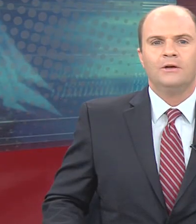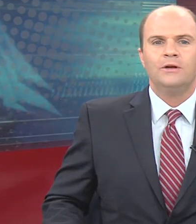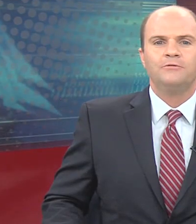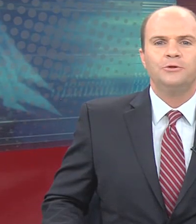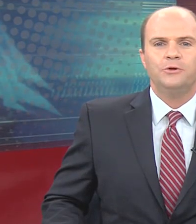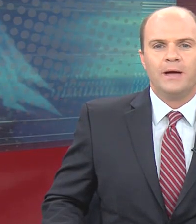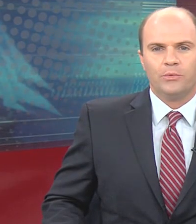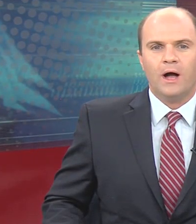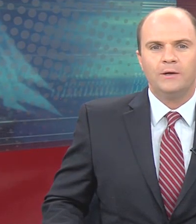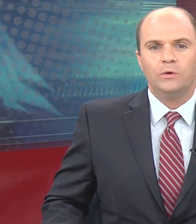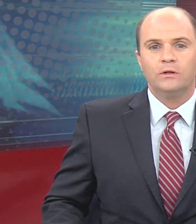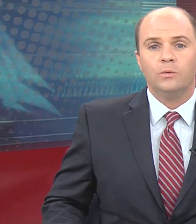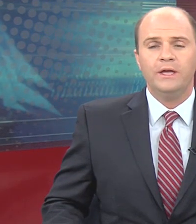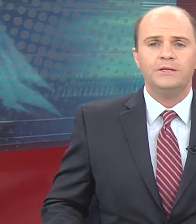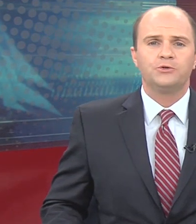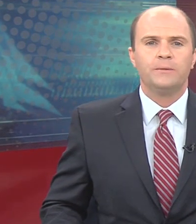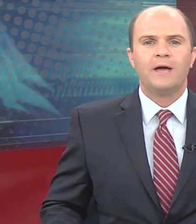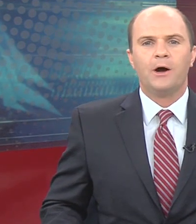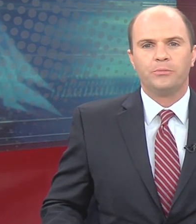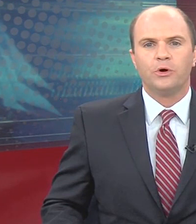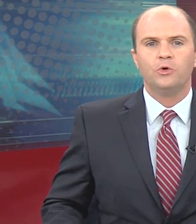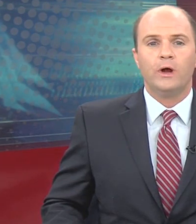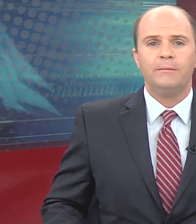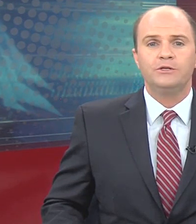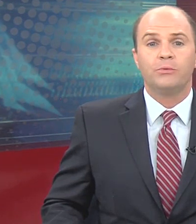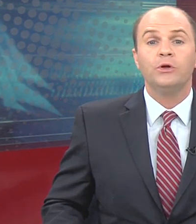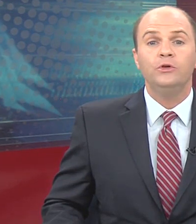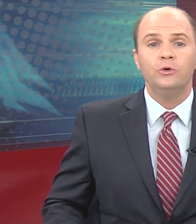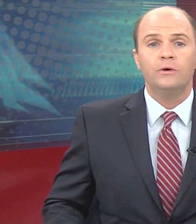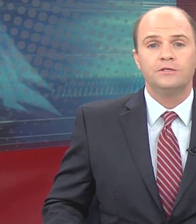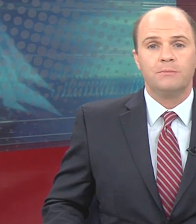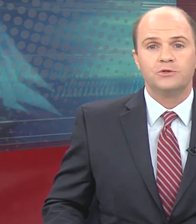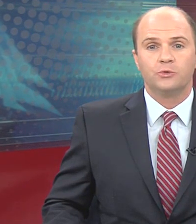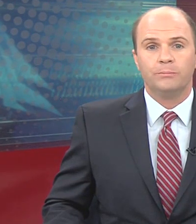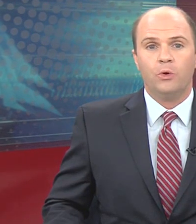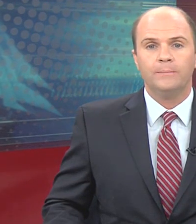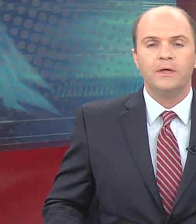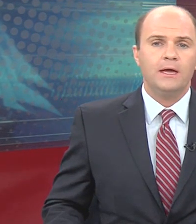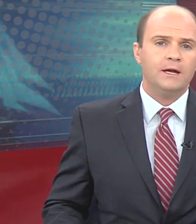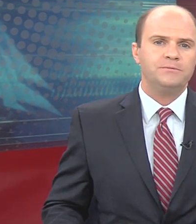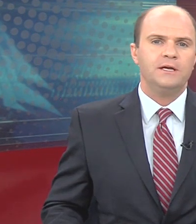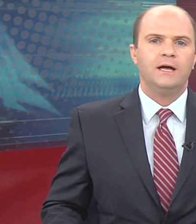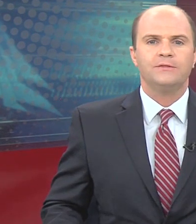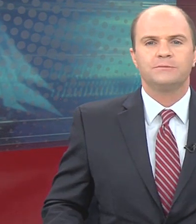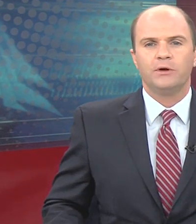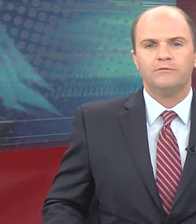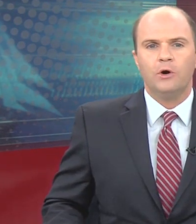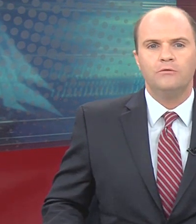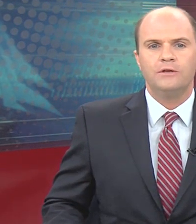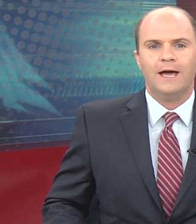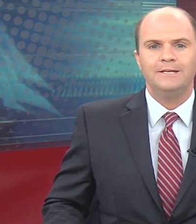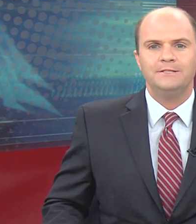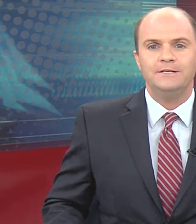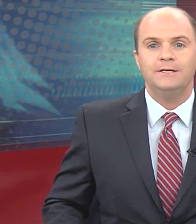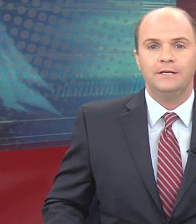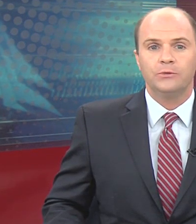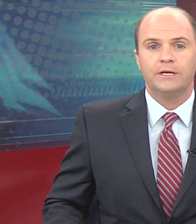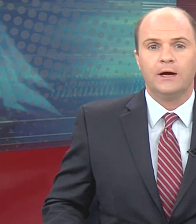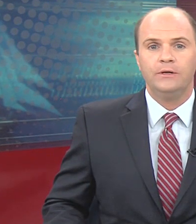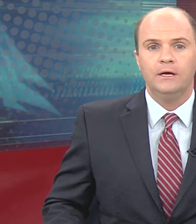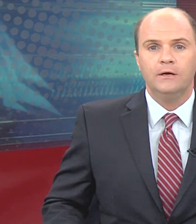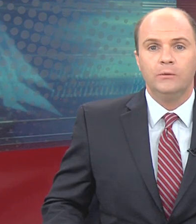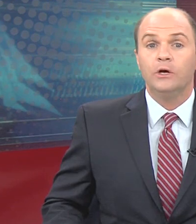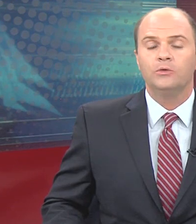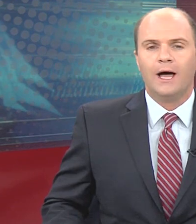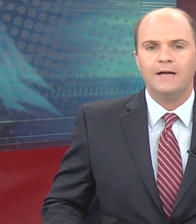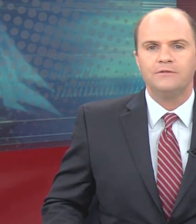Good afternoon, I'm Brian Wilk. We interrupt our programming to bring you a special report, an update on the spread of COVID-19 in Erie